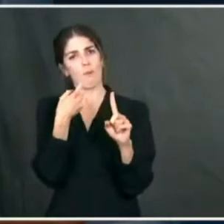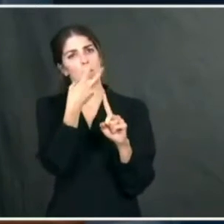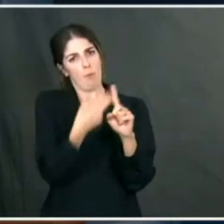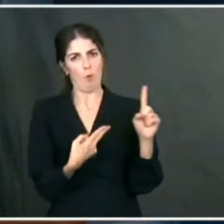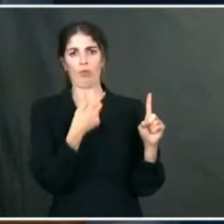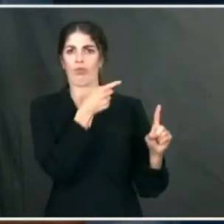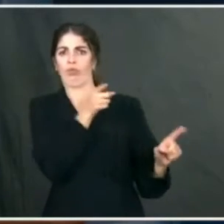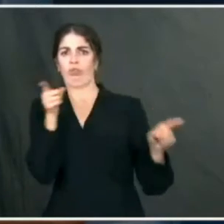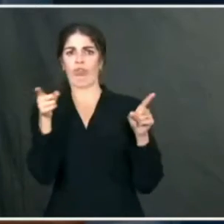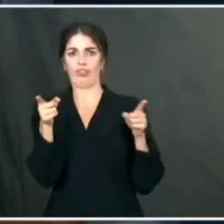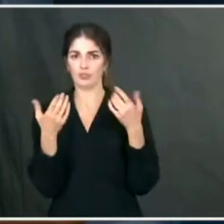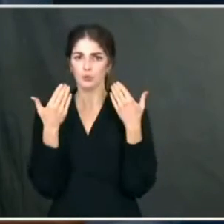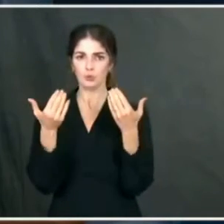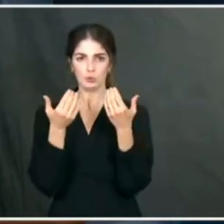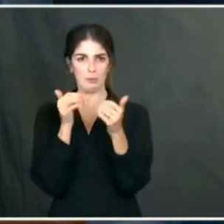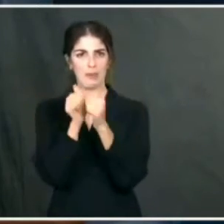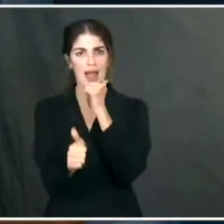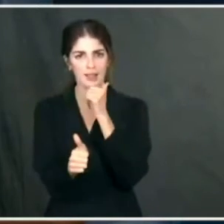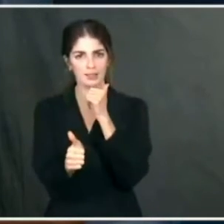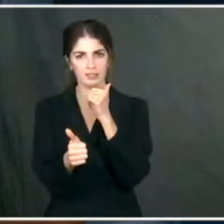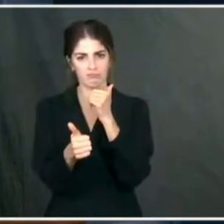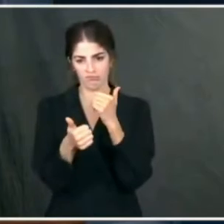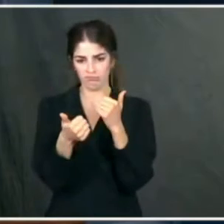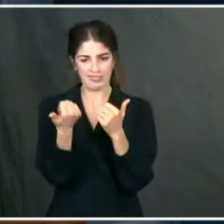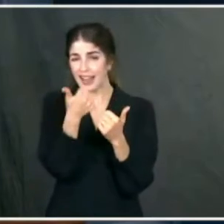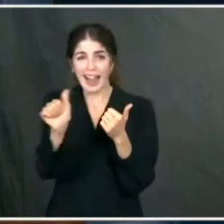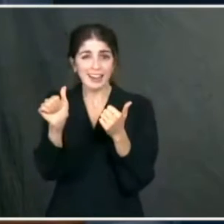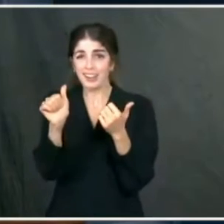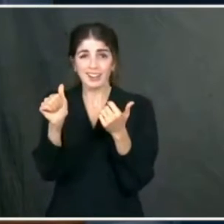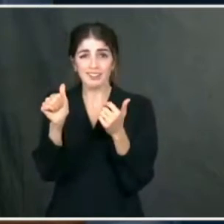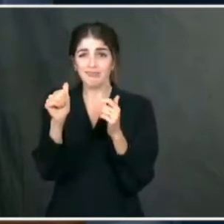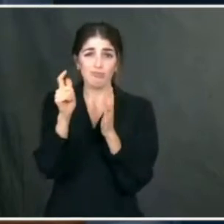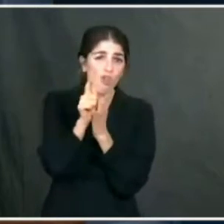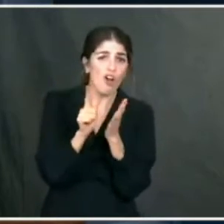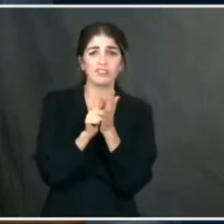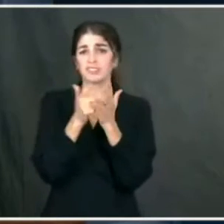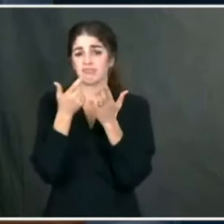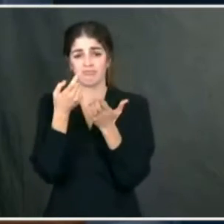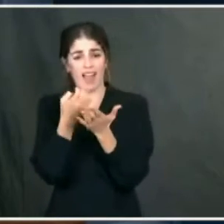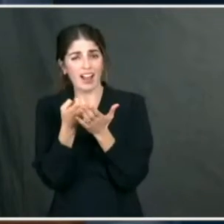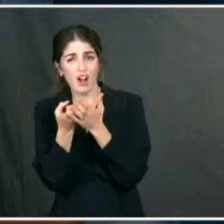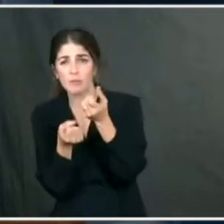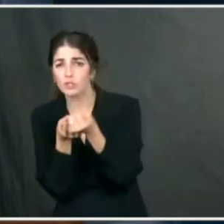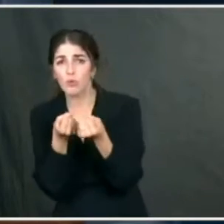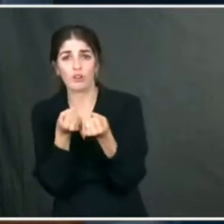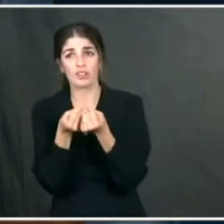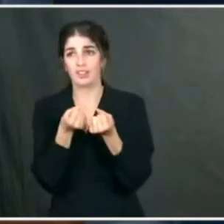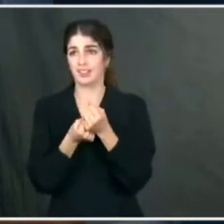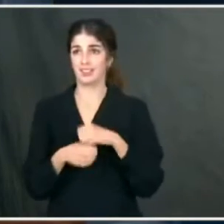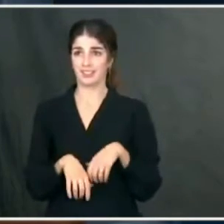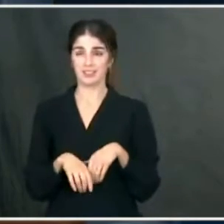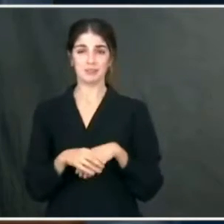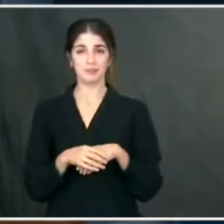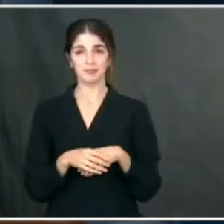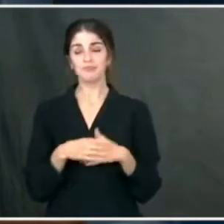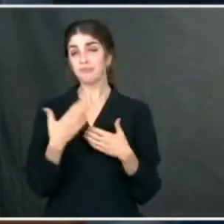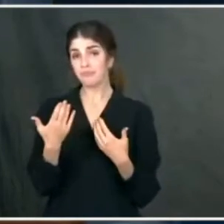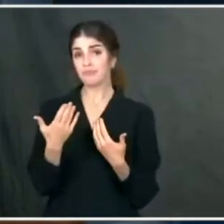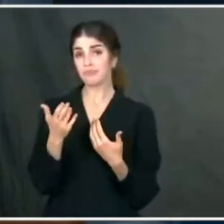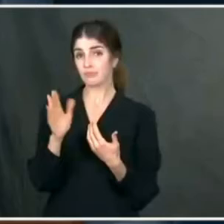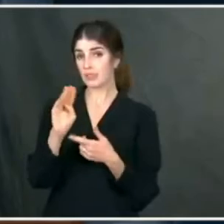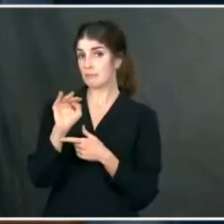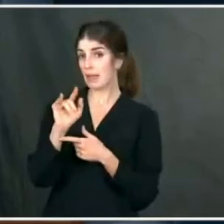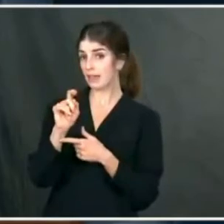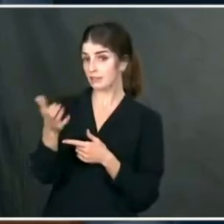facing. And that certainly is his priority and his preference. So that's what he'll continue to work on, on day two of the administration. Go ahead, Mike, share.